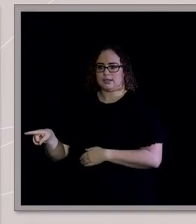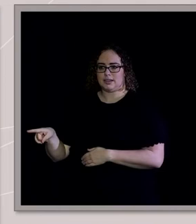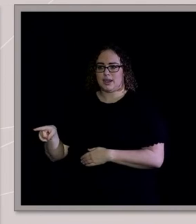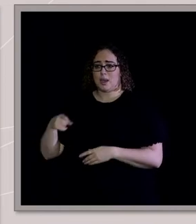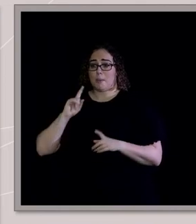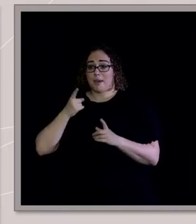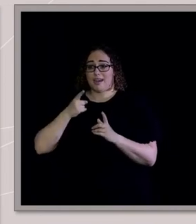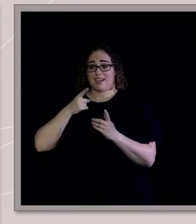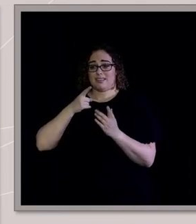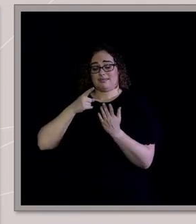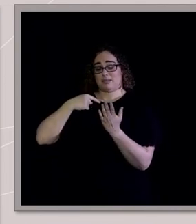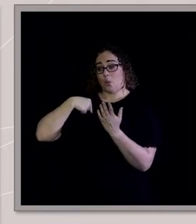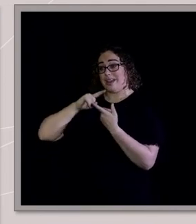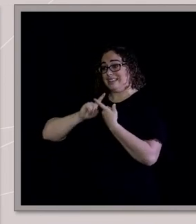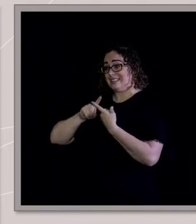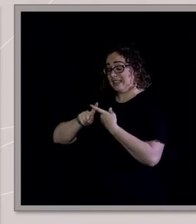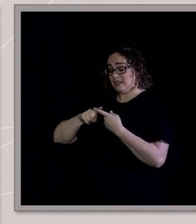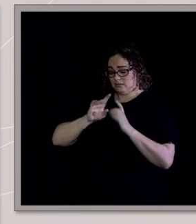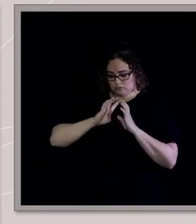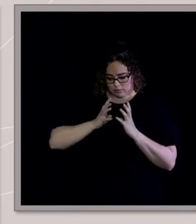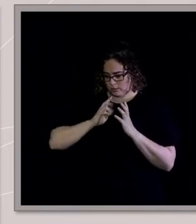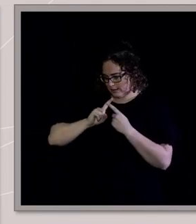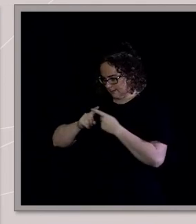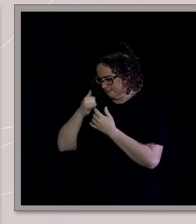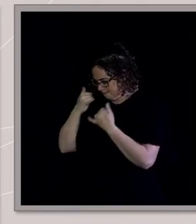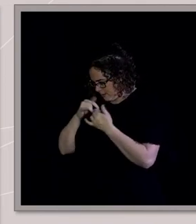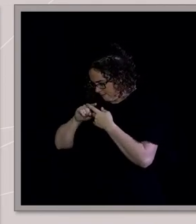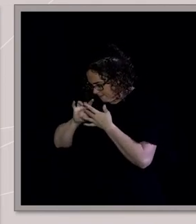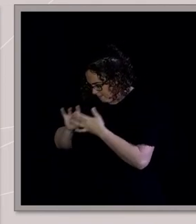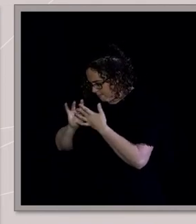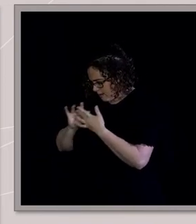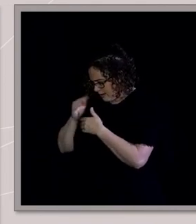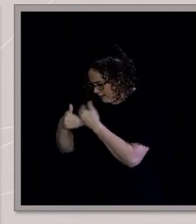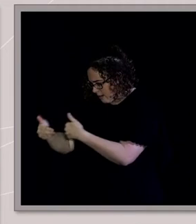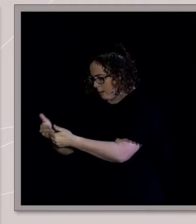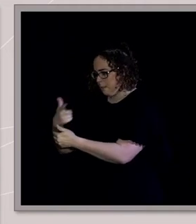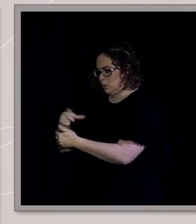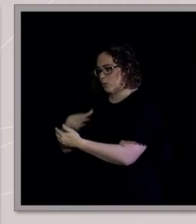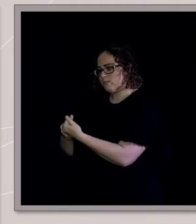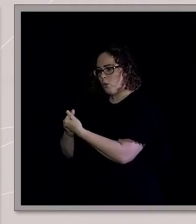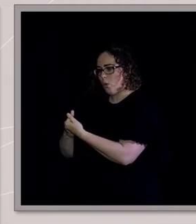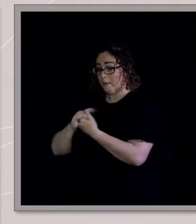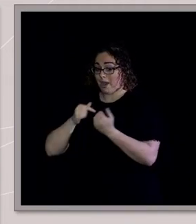was against the rules. But all this stuff just sort of started to mount up. And I get this frustration.